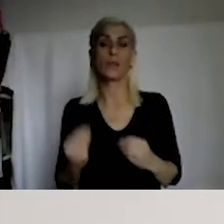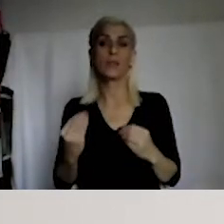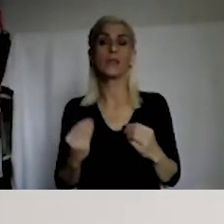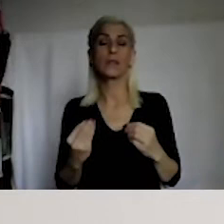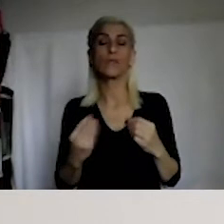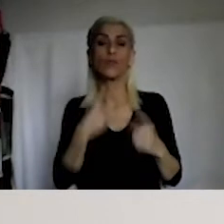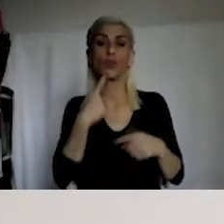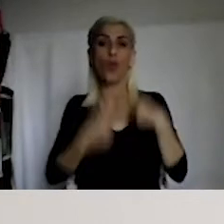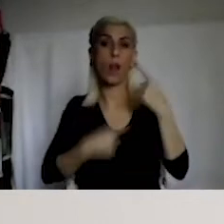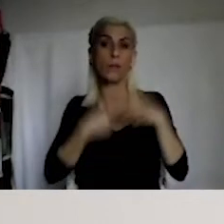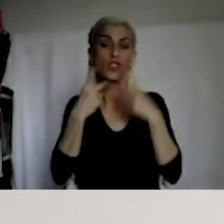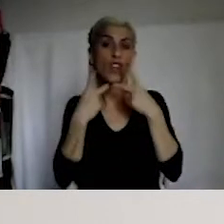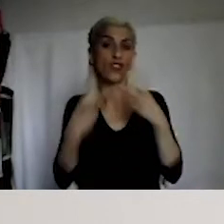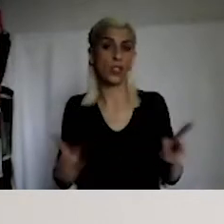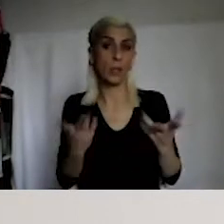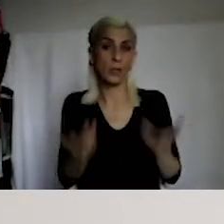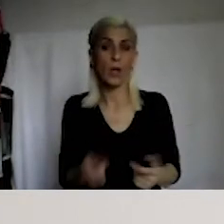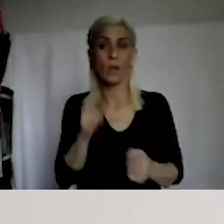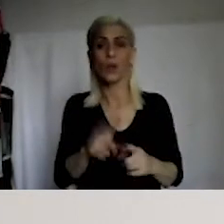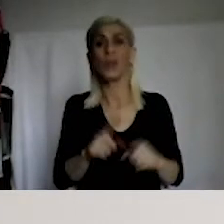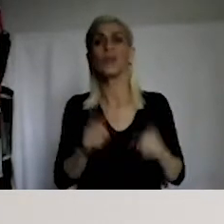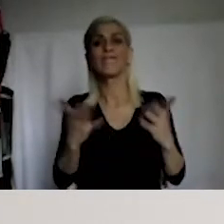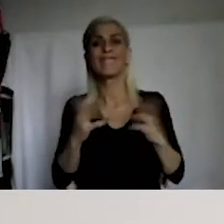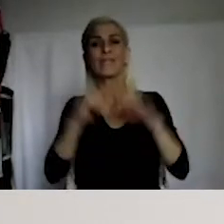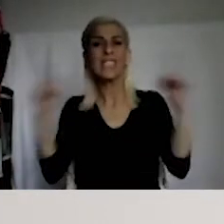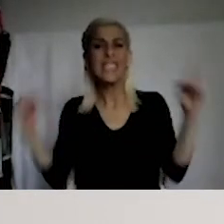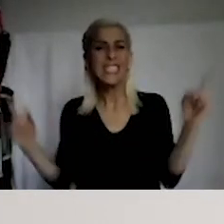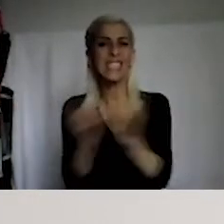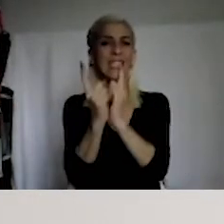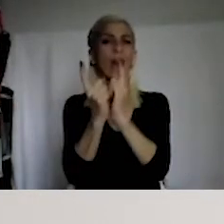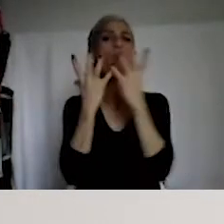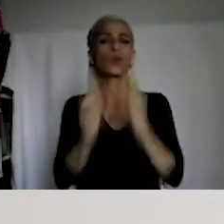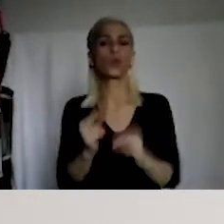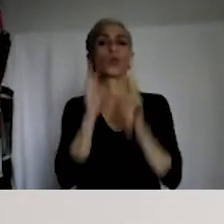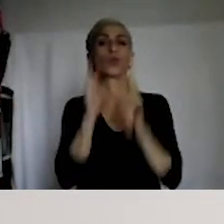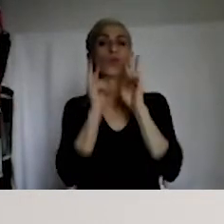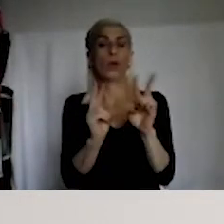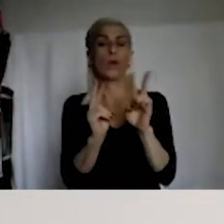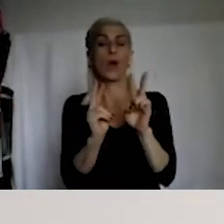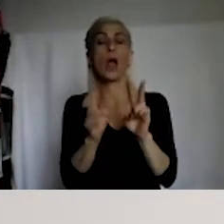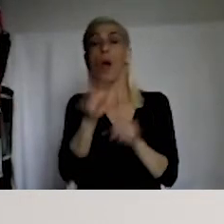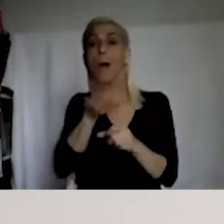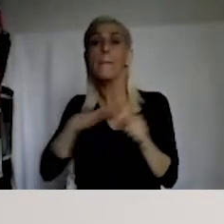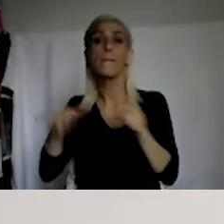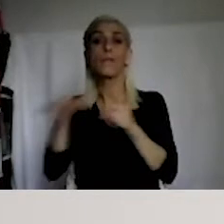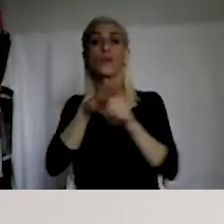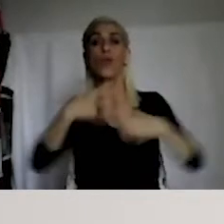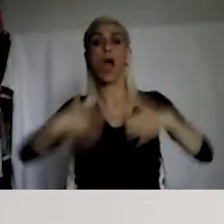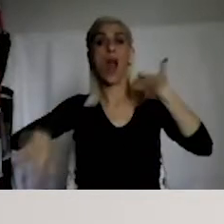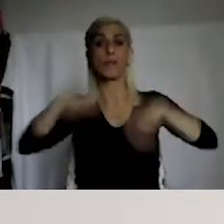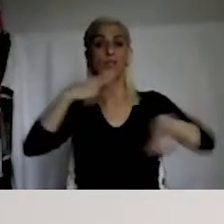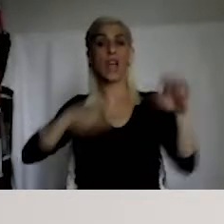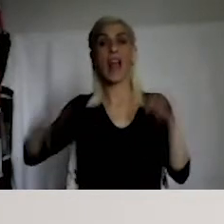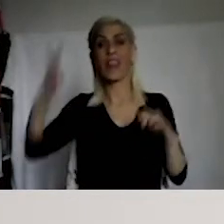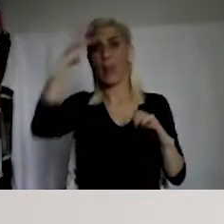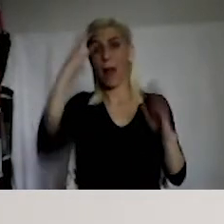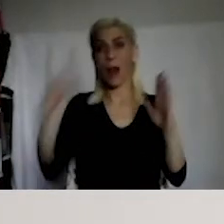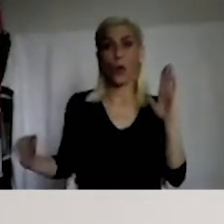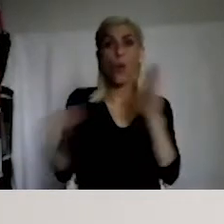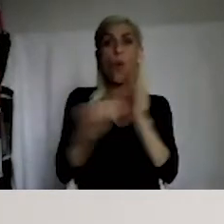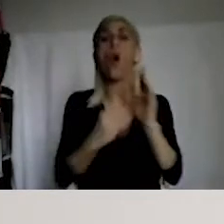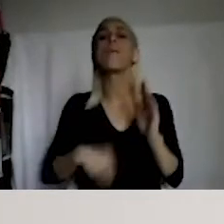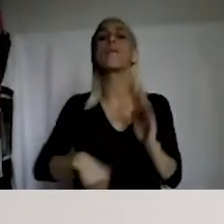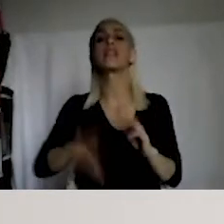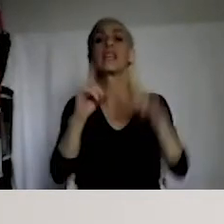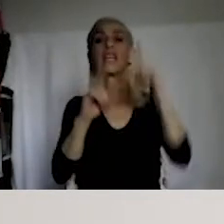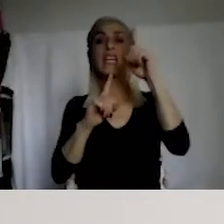under which conditions it is going to handle complaints. So the scope is limited. And this is done on purpose in the